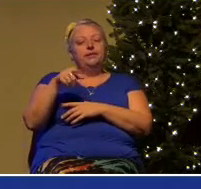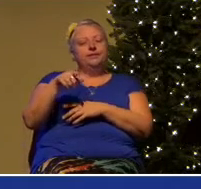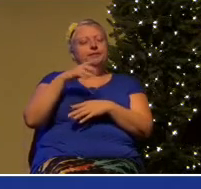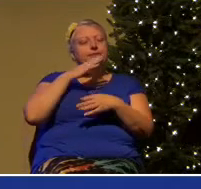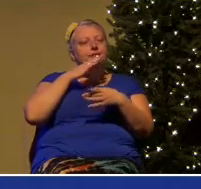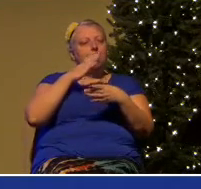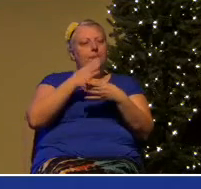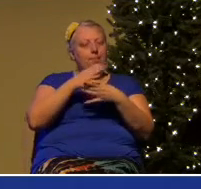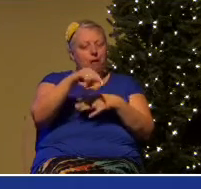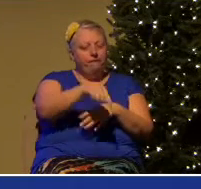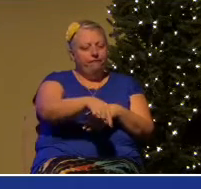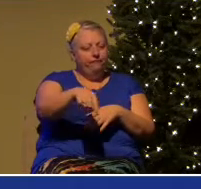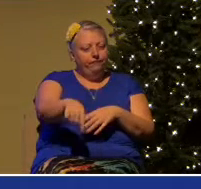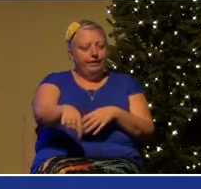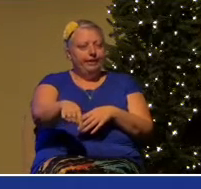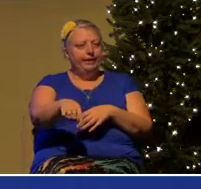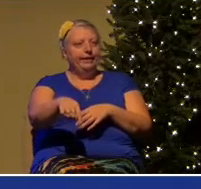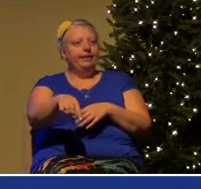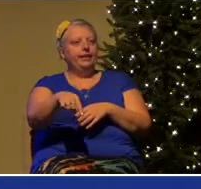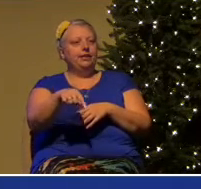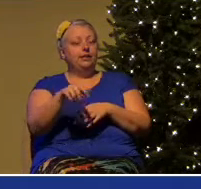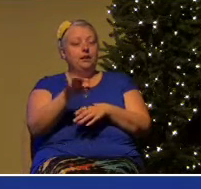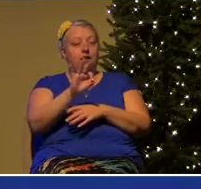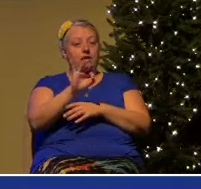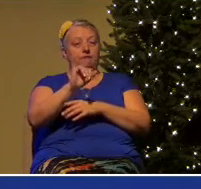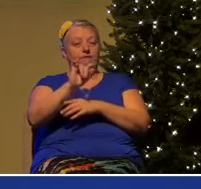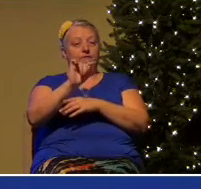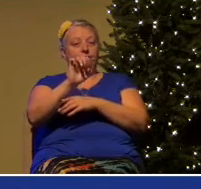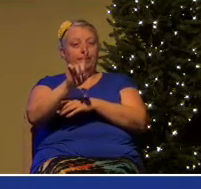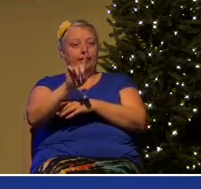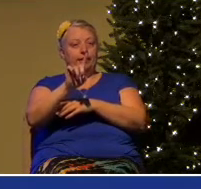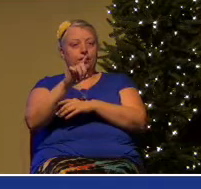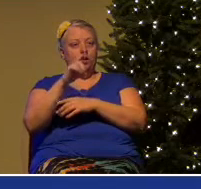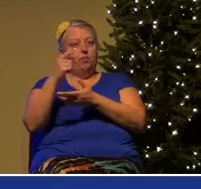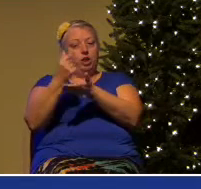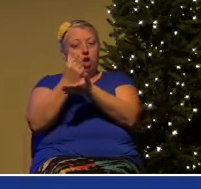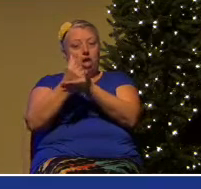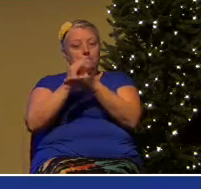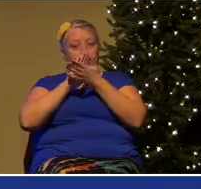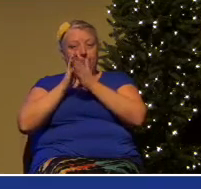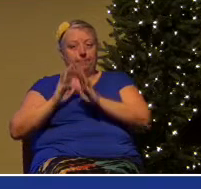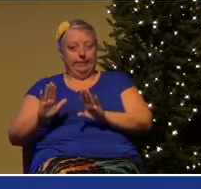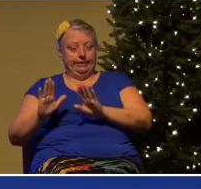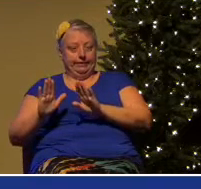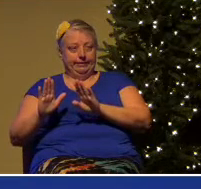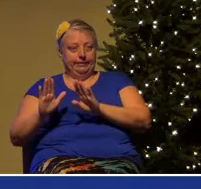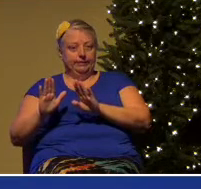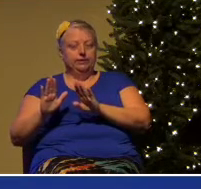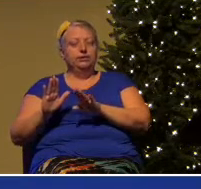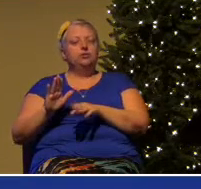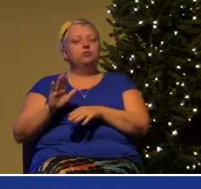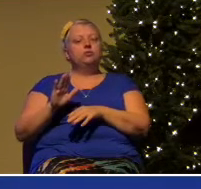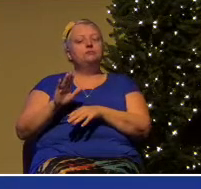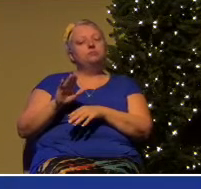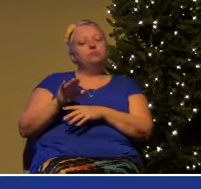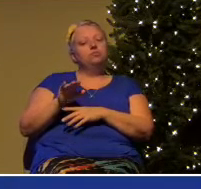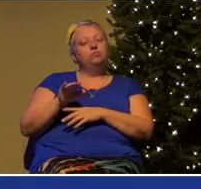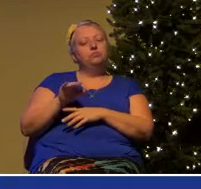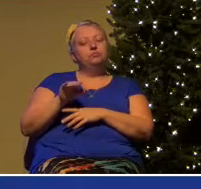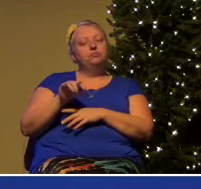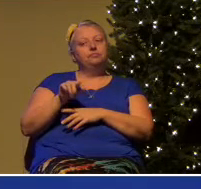about the provisions that God has made in Christ so that we could walk, first of all,